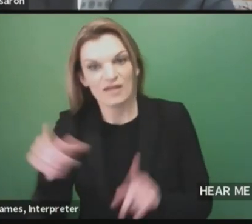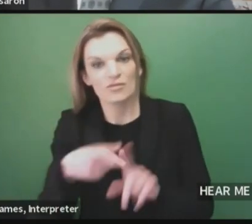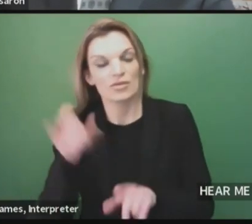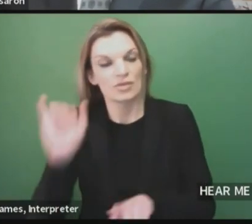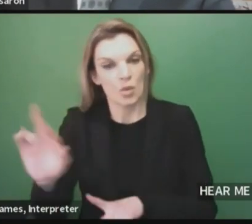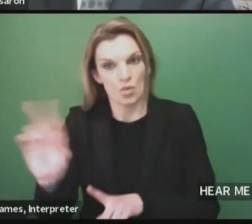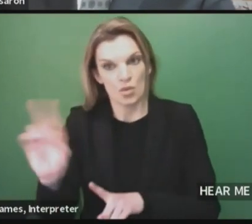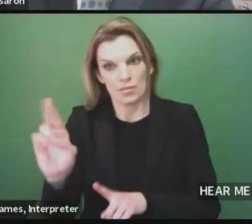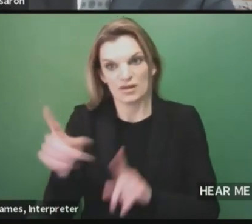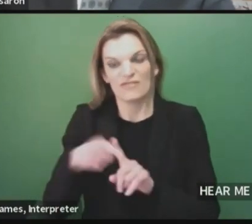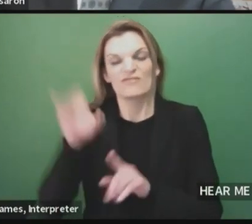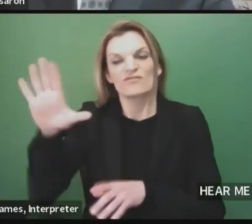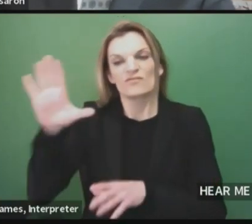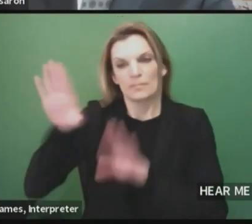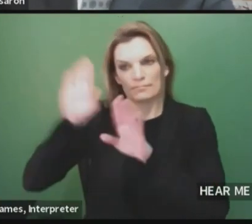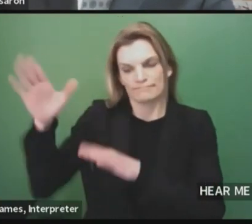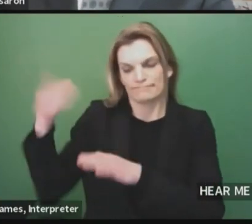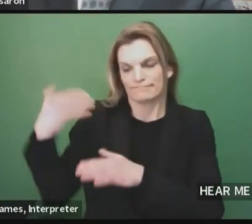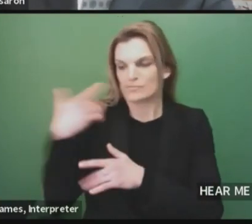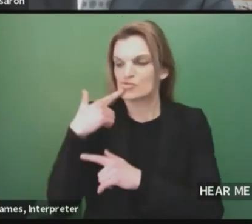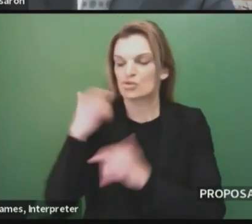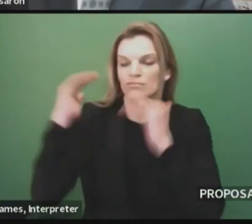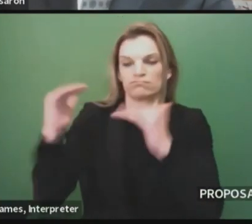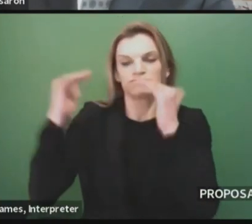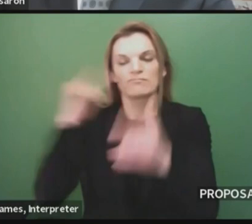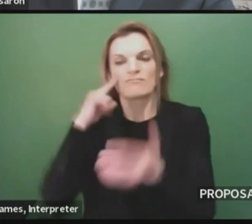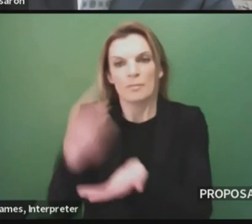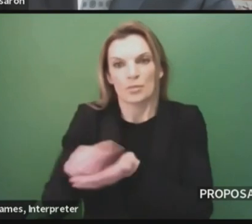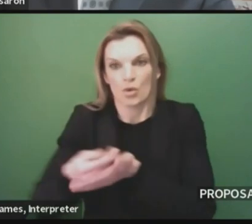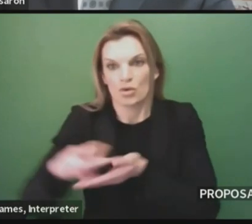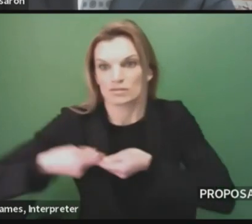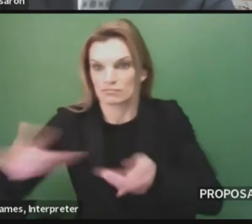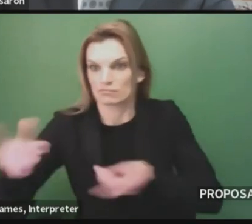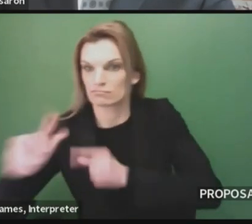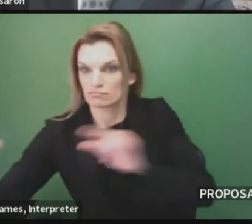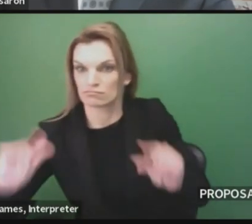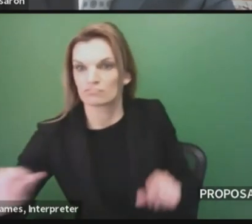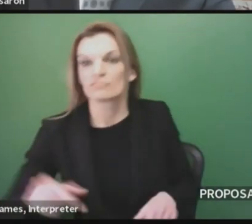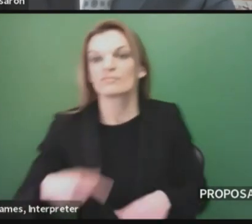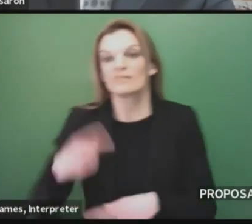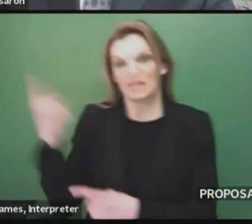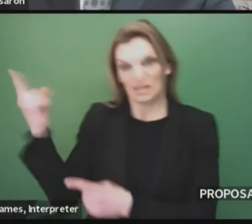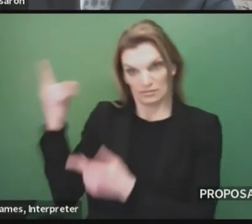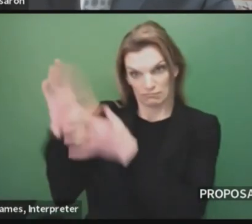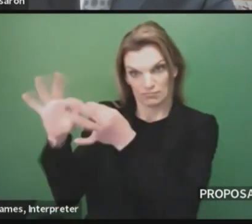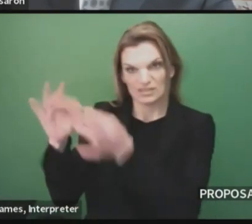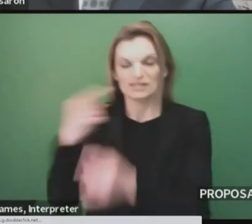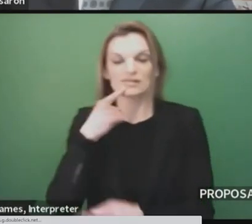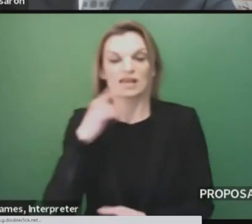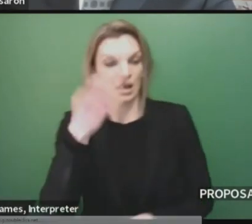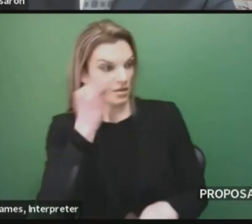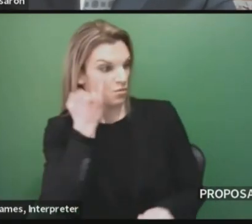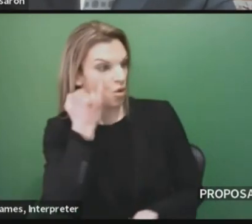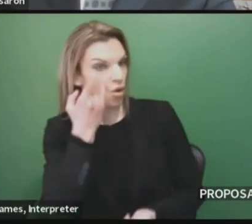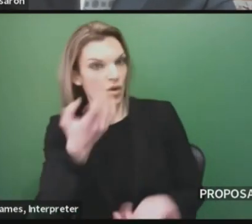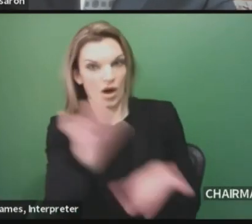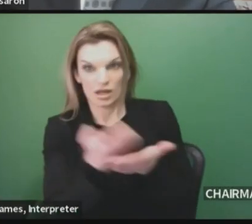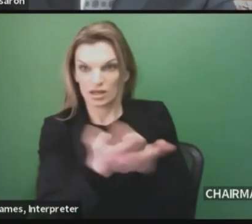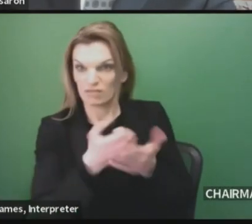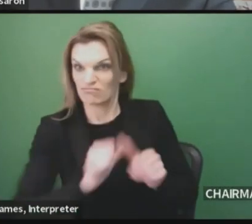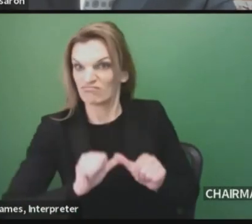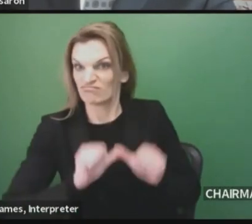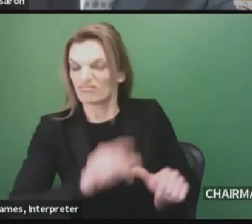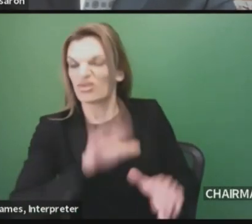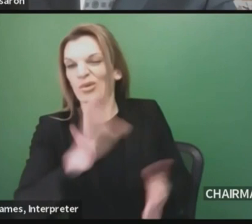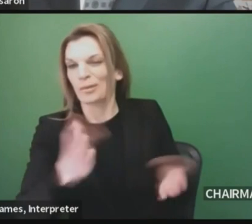Appropriations has said, which basically, unless you open the economy, he will not talk to you about your plan. Do you have a reaction, ma'am?